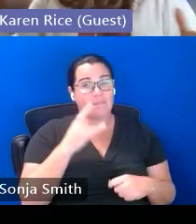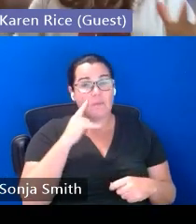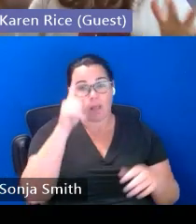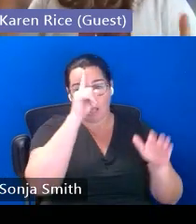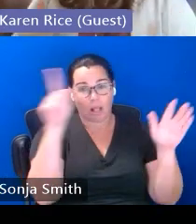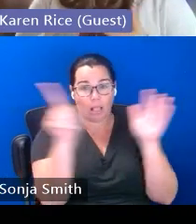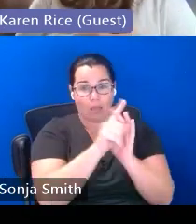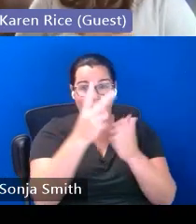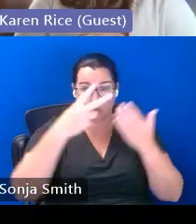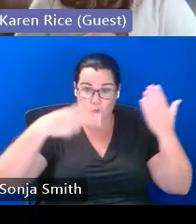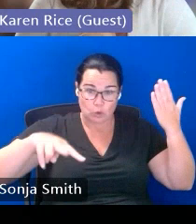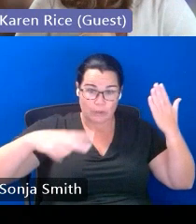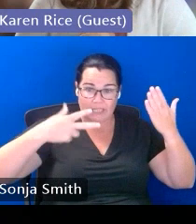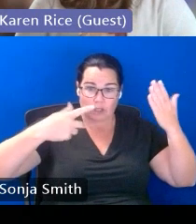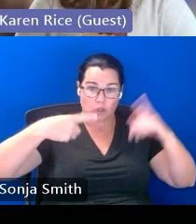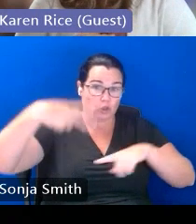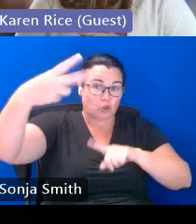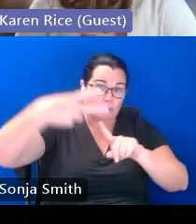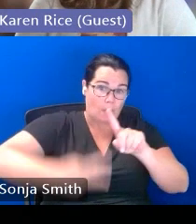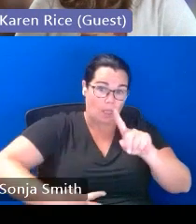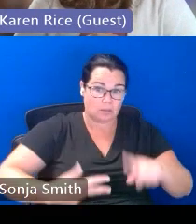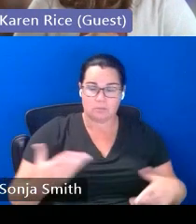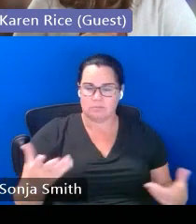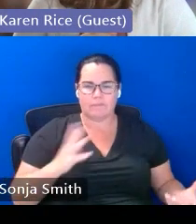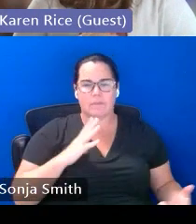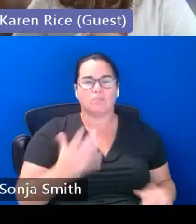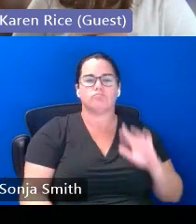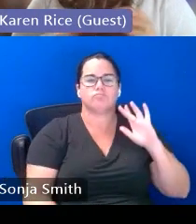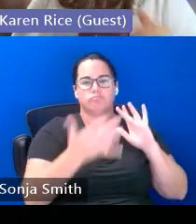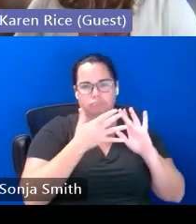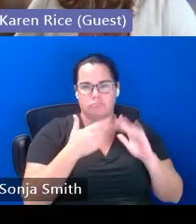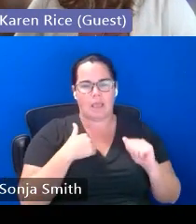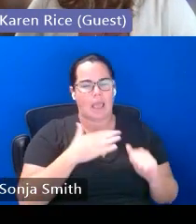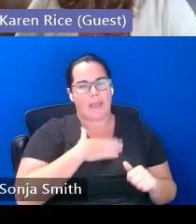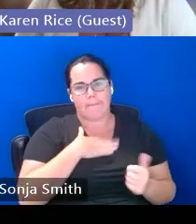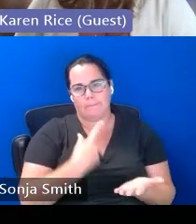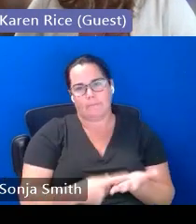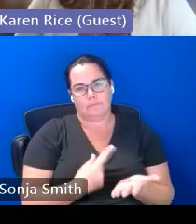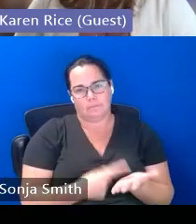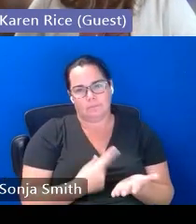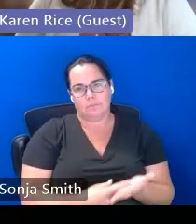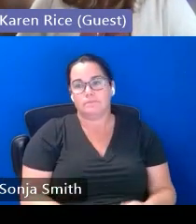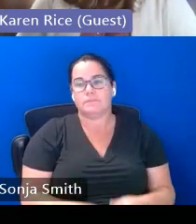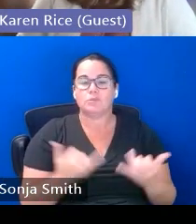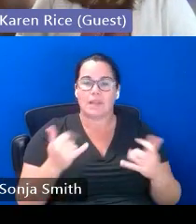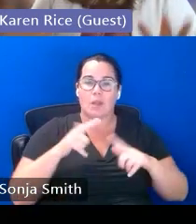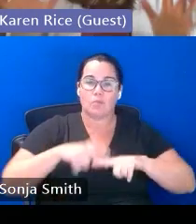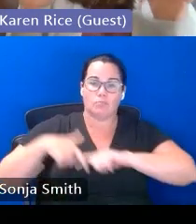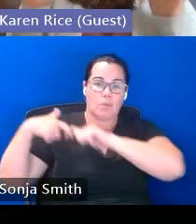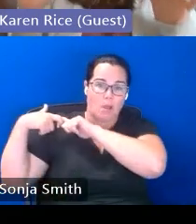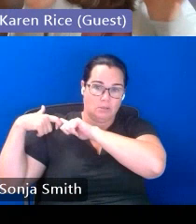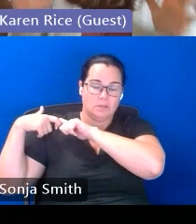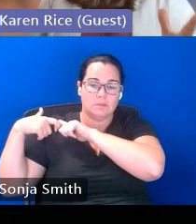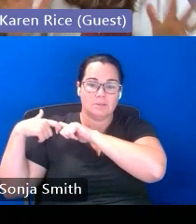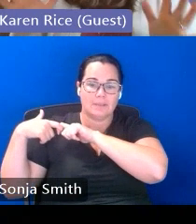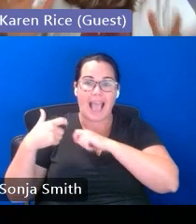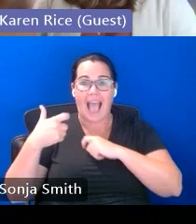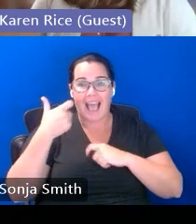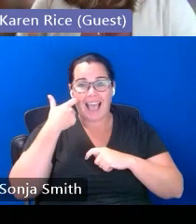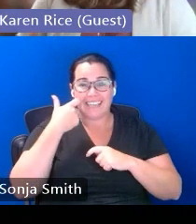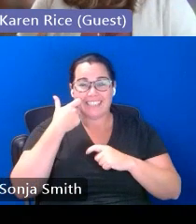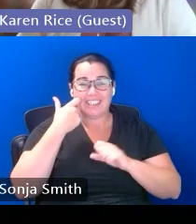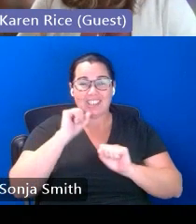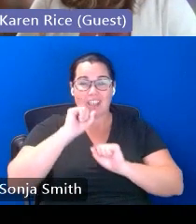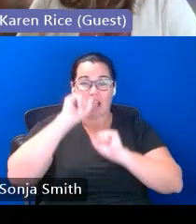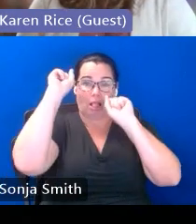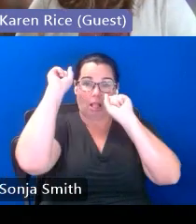now or two months from now you can always reach out to me and talk more about those um so i want to just pause here because i just gave you a whole lot